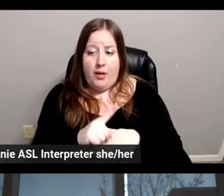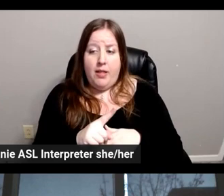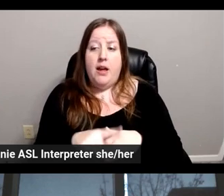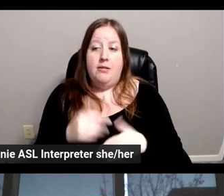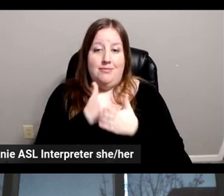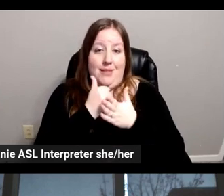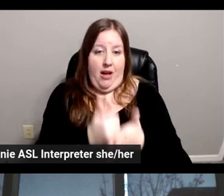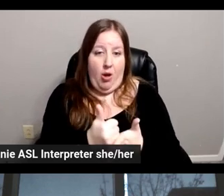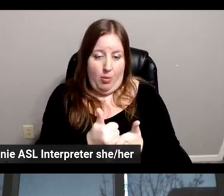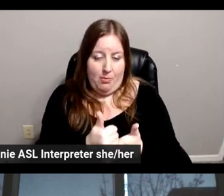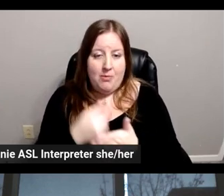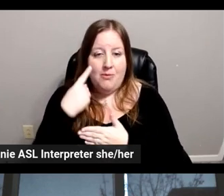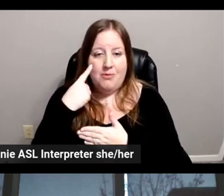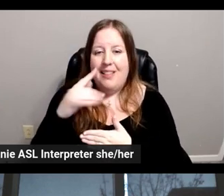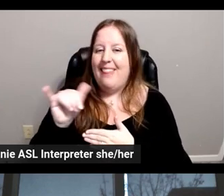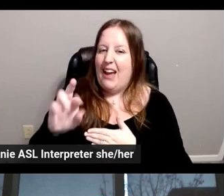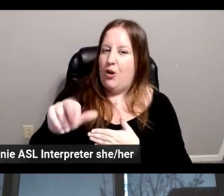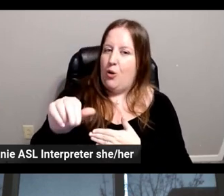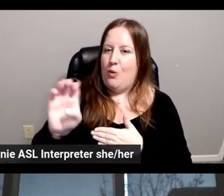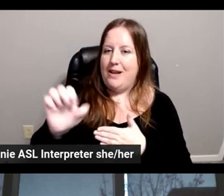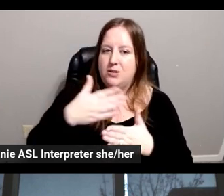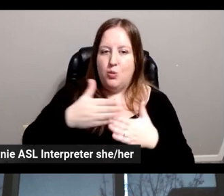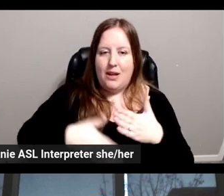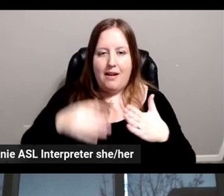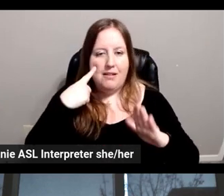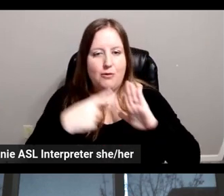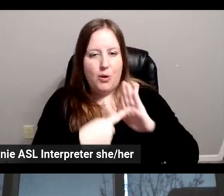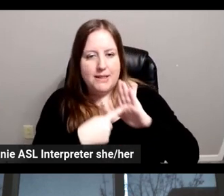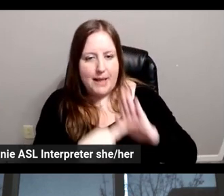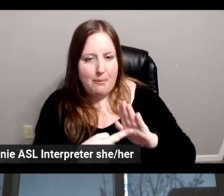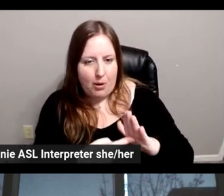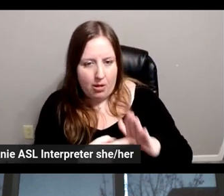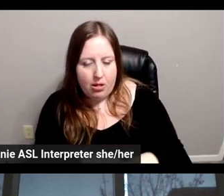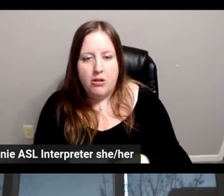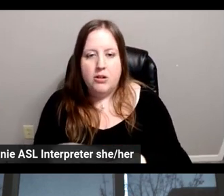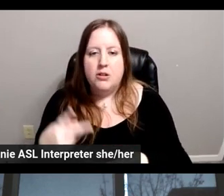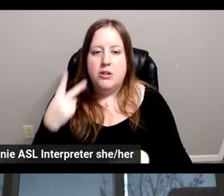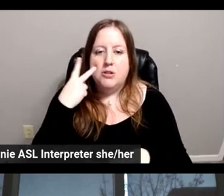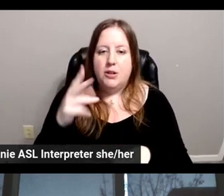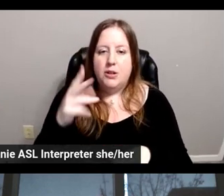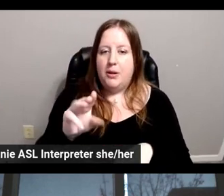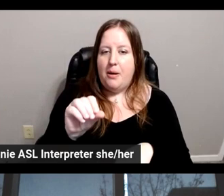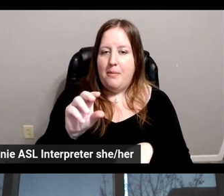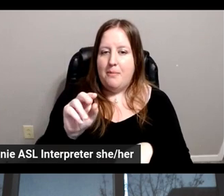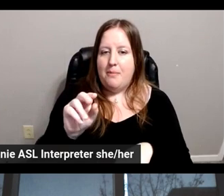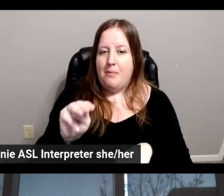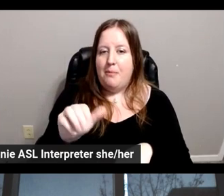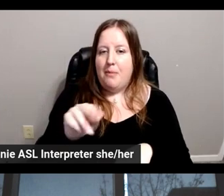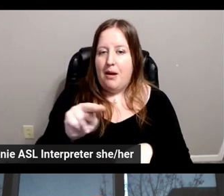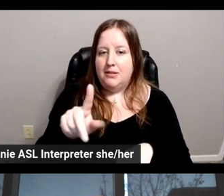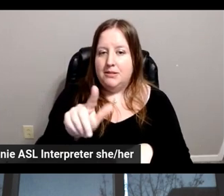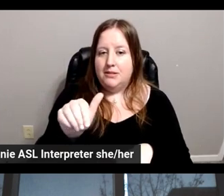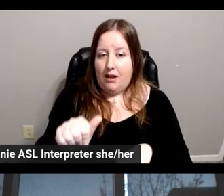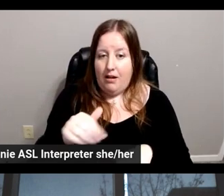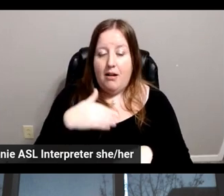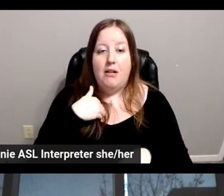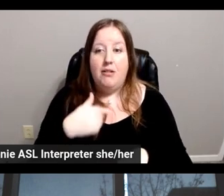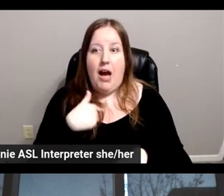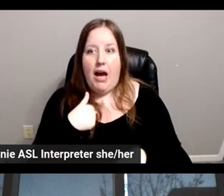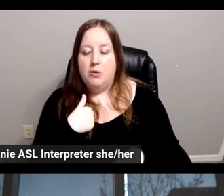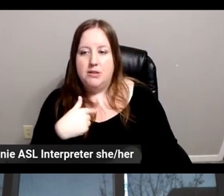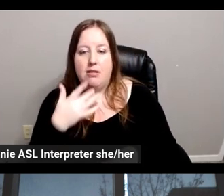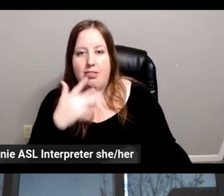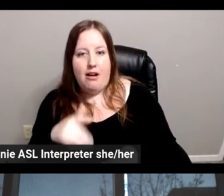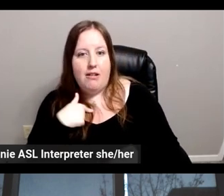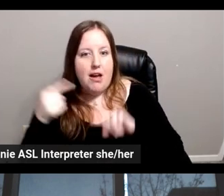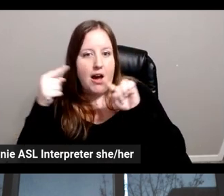on, say, a race weekend. You can imagine, you know, Monza, which I've also had the privilege of going to, you know, which is a huge